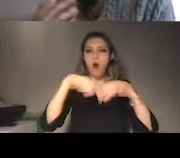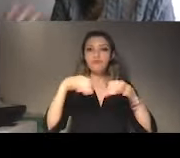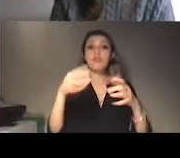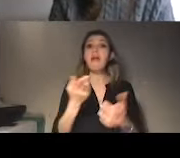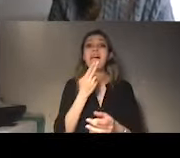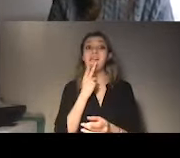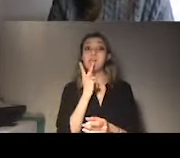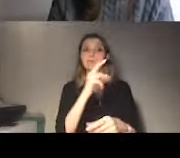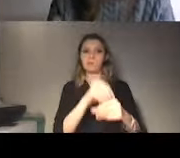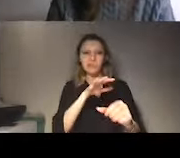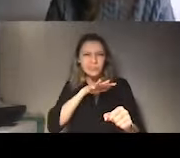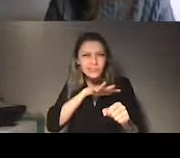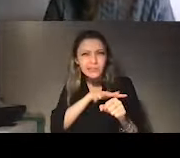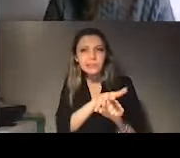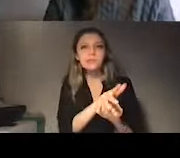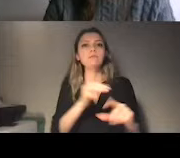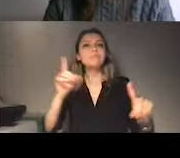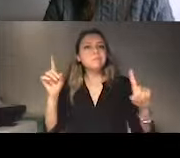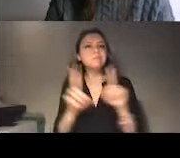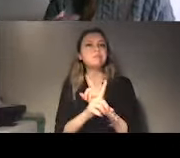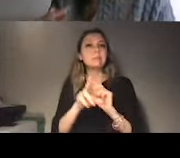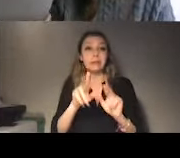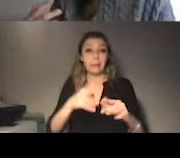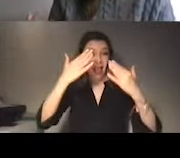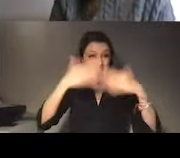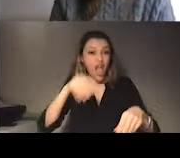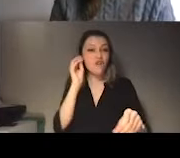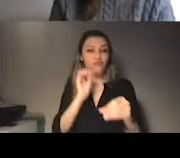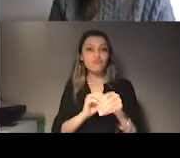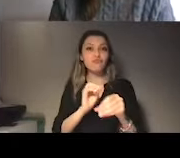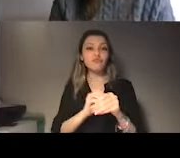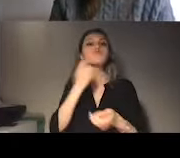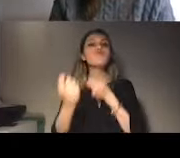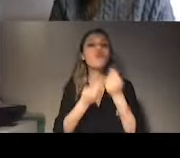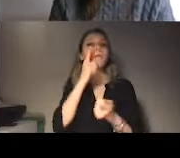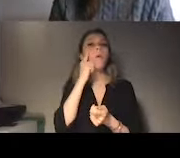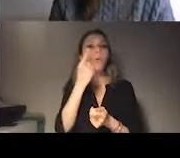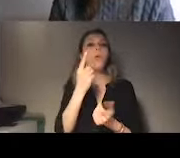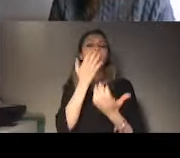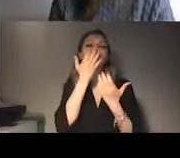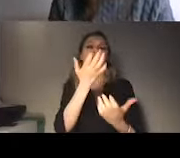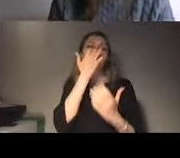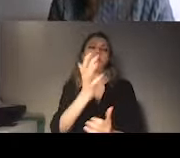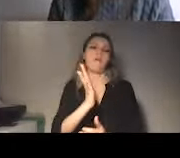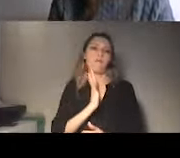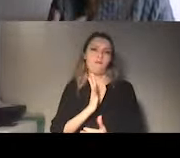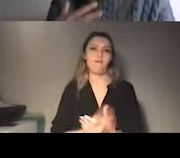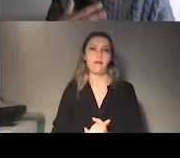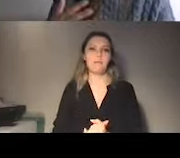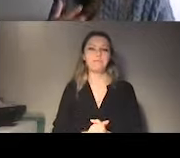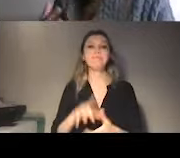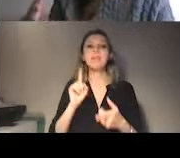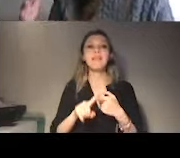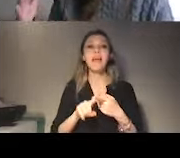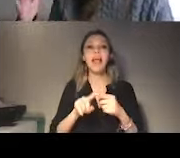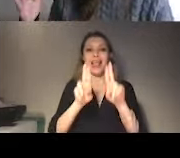So given the nature of the universal periodic preview, it is possible for states to make recommendations on